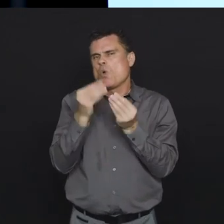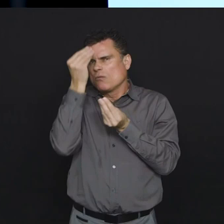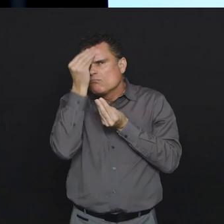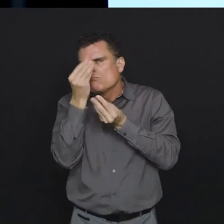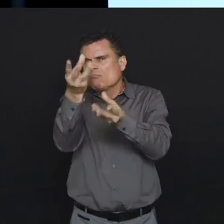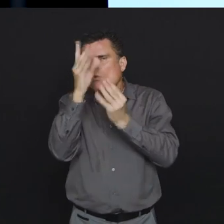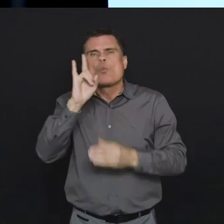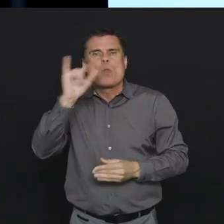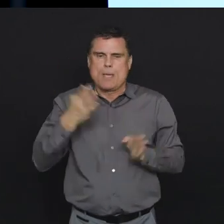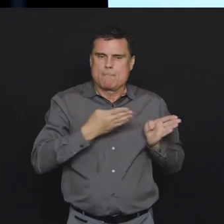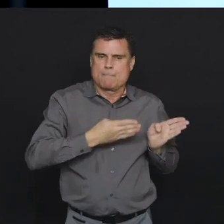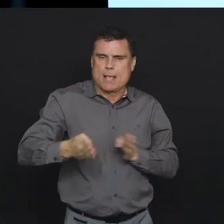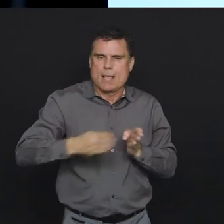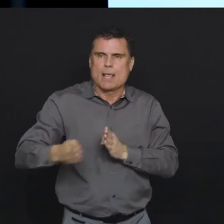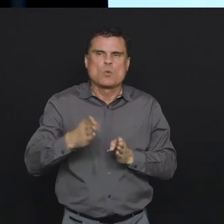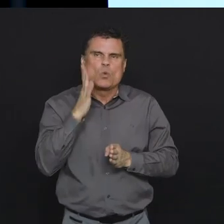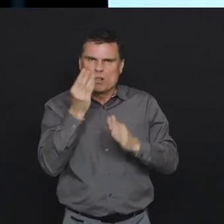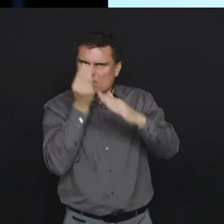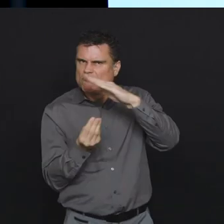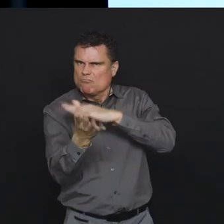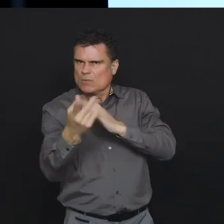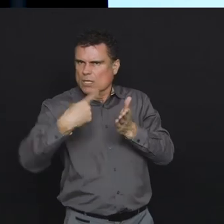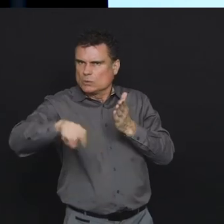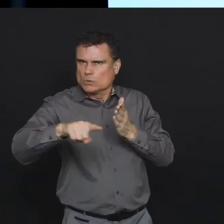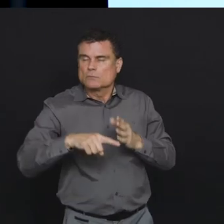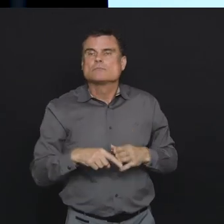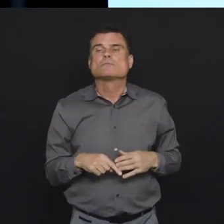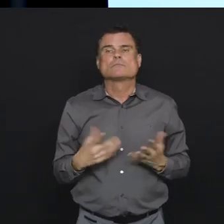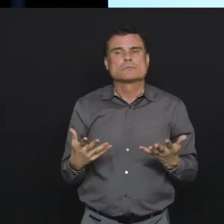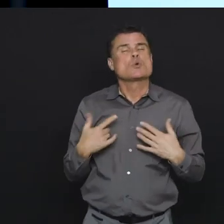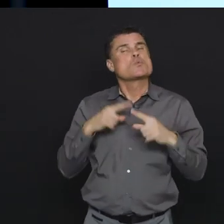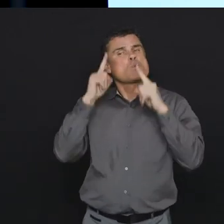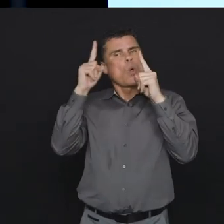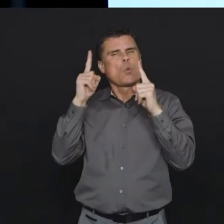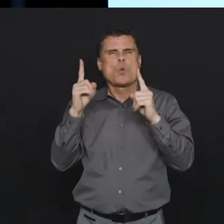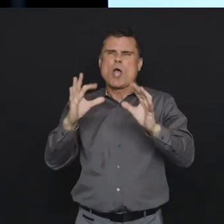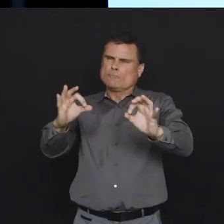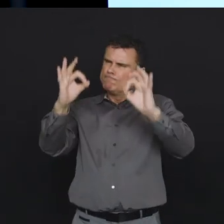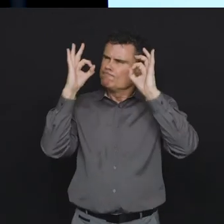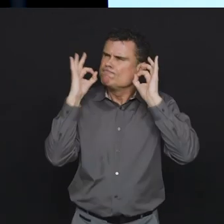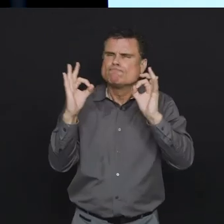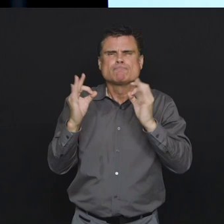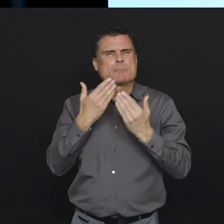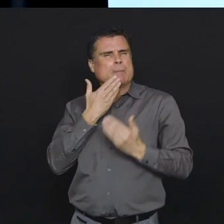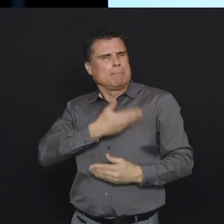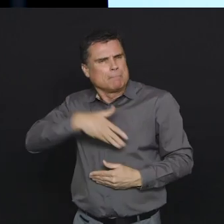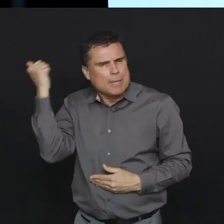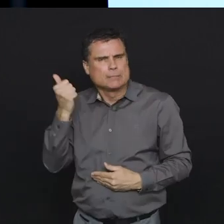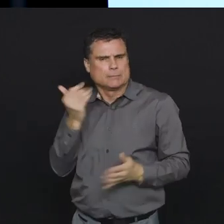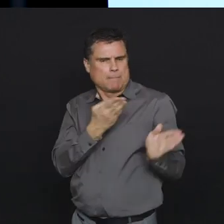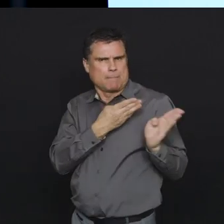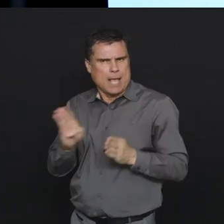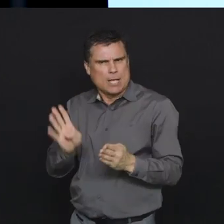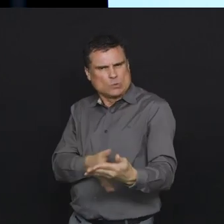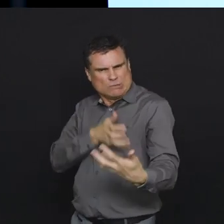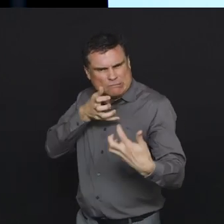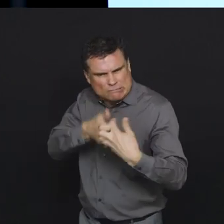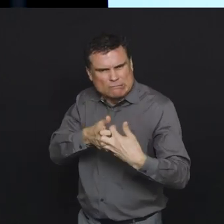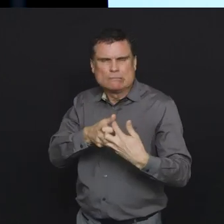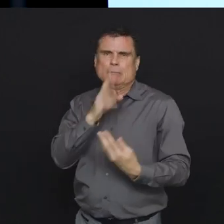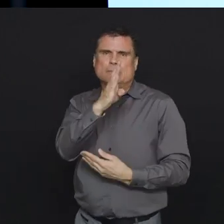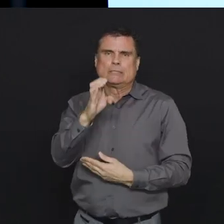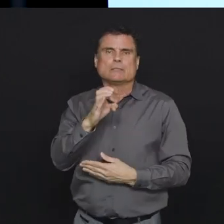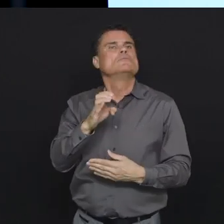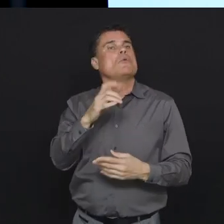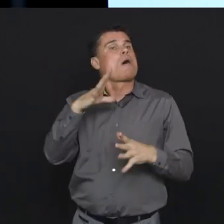In other words, while we are absolutely determined to have the best results, we are preparing for the most,